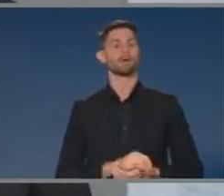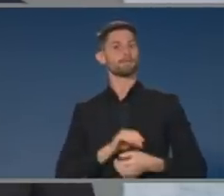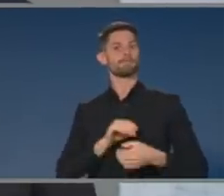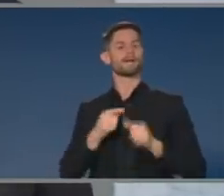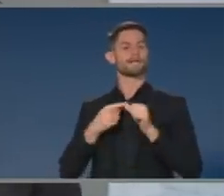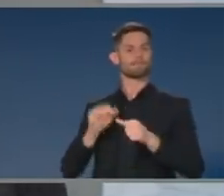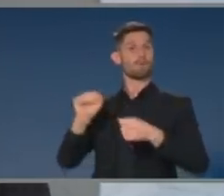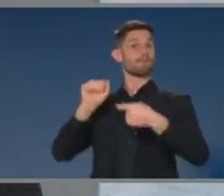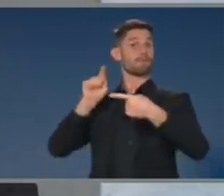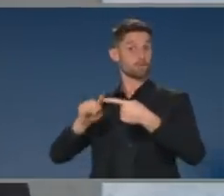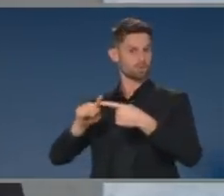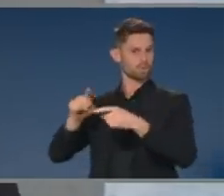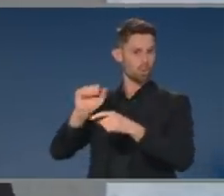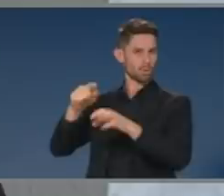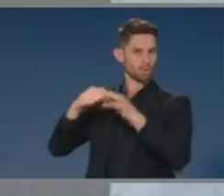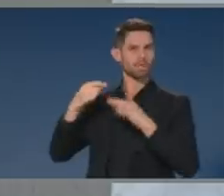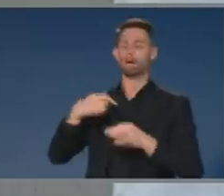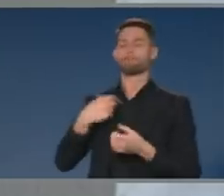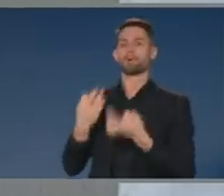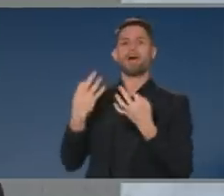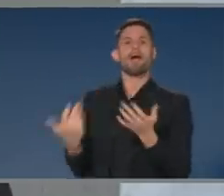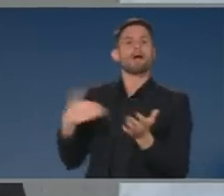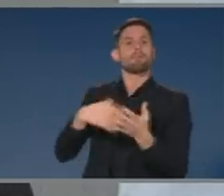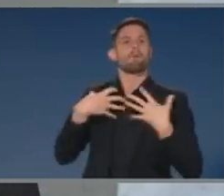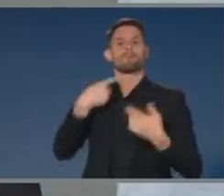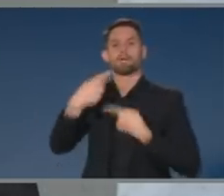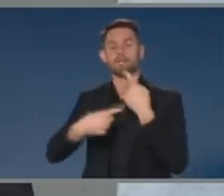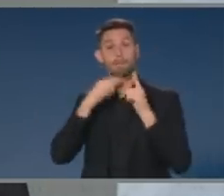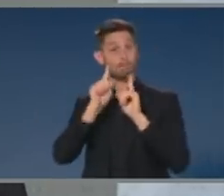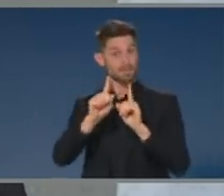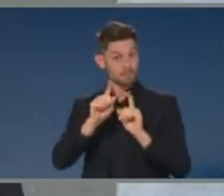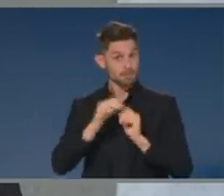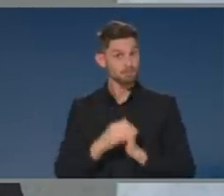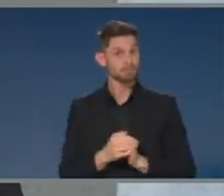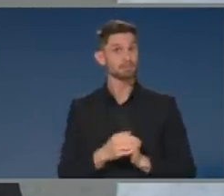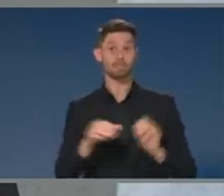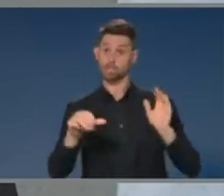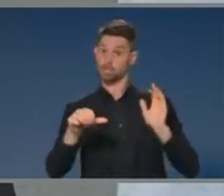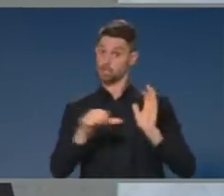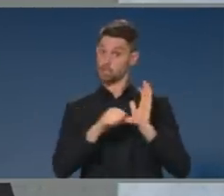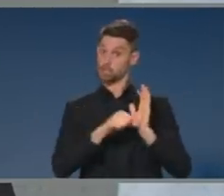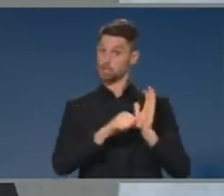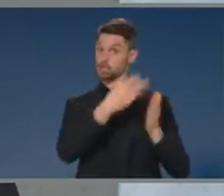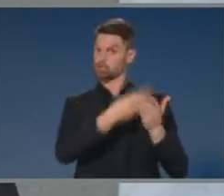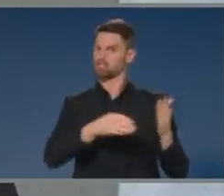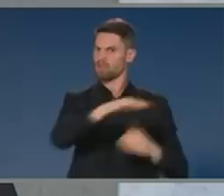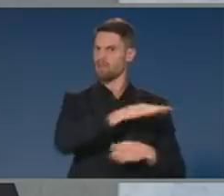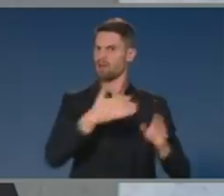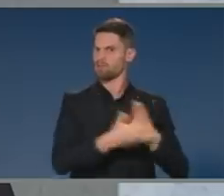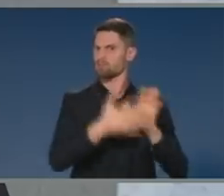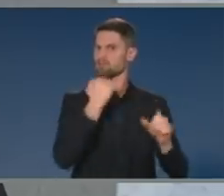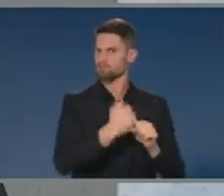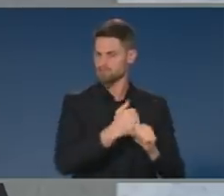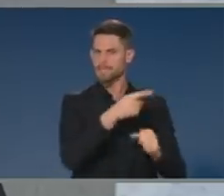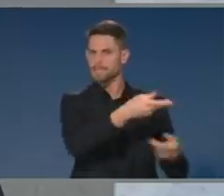other than to confirm that the estimates that have been provided by Treasury to date, whether it was